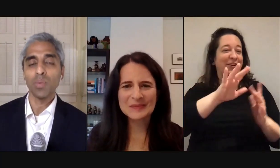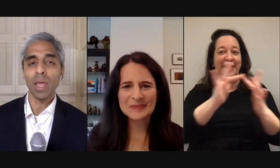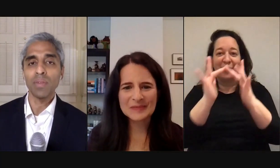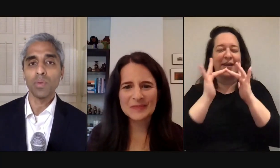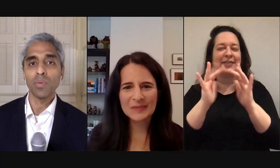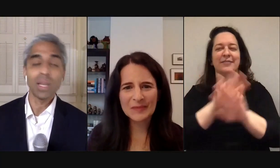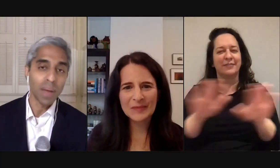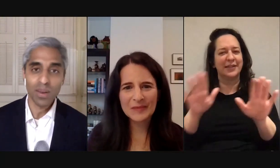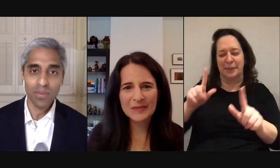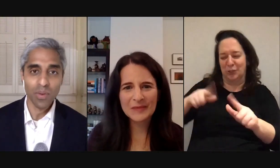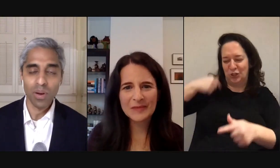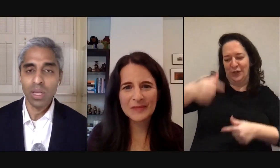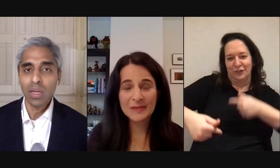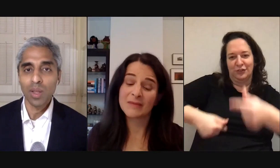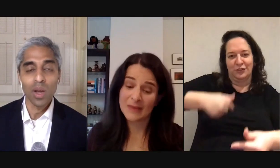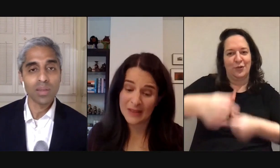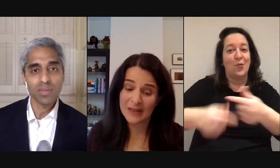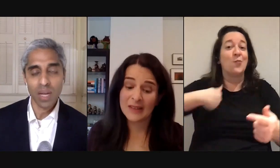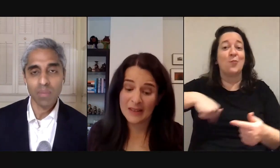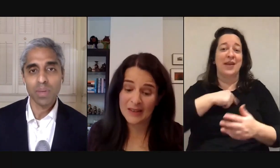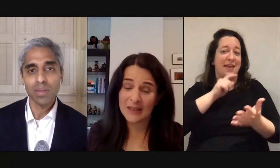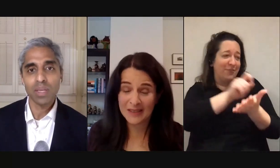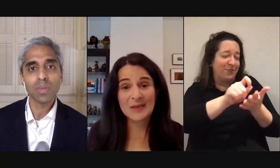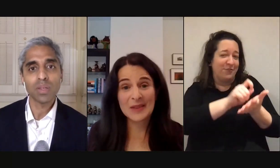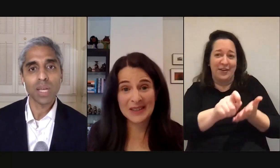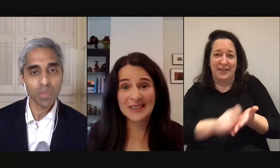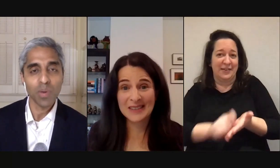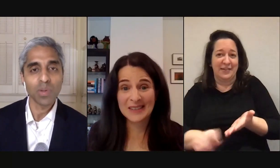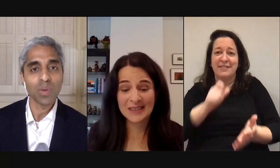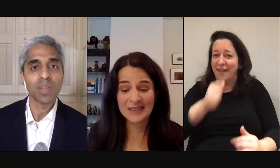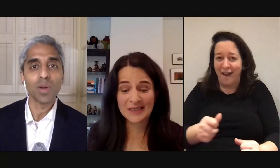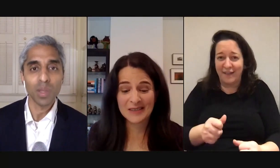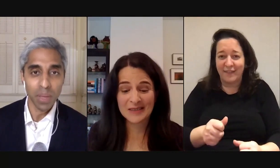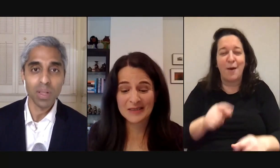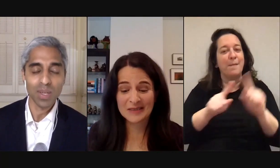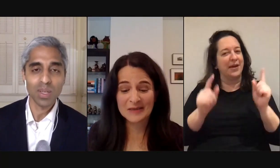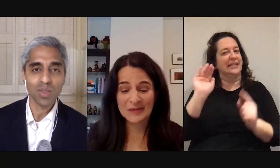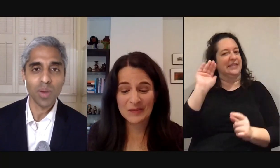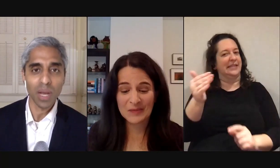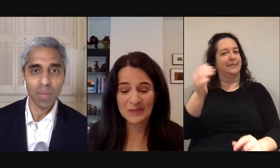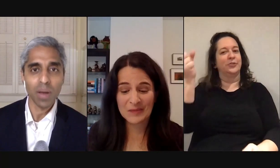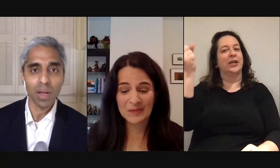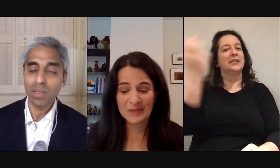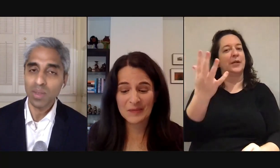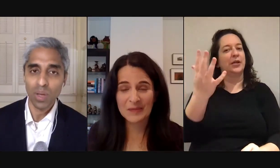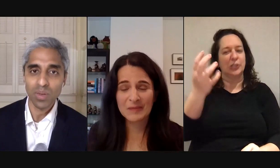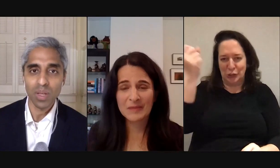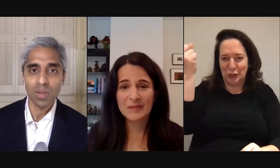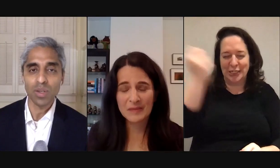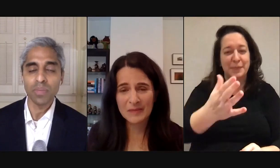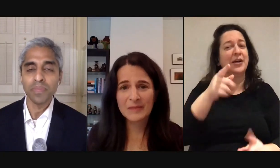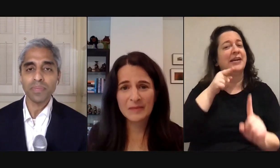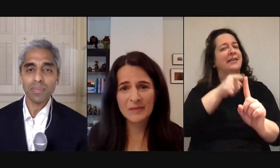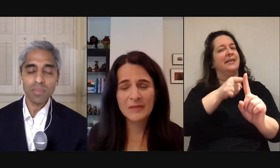you know we haven't written about it for the longest of times but it seems that shakespeare was one of the early people actually to start writing about it at least in